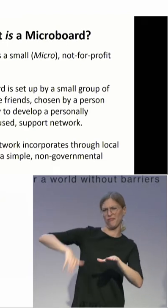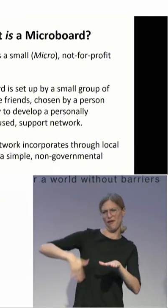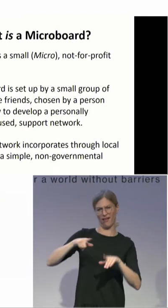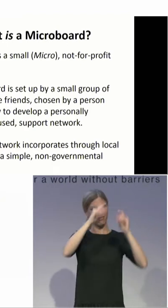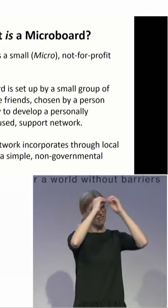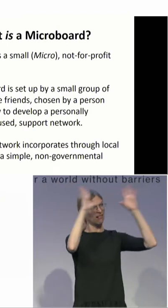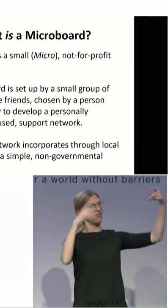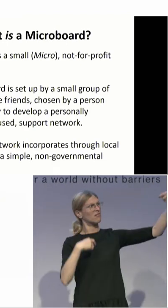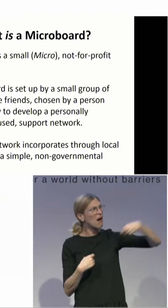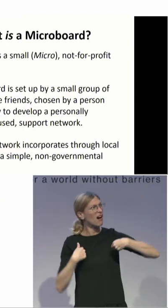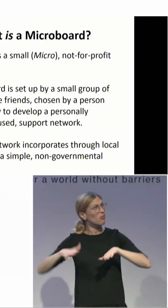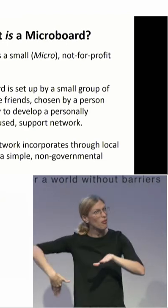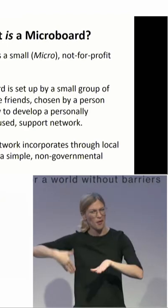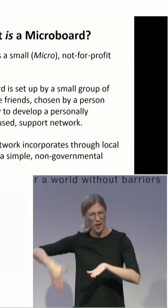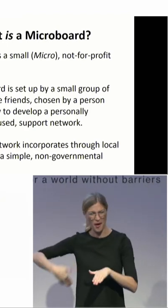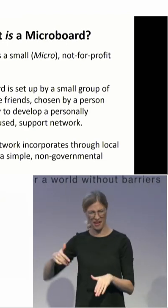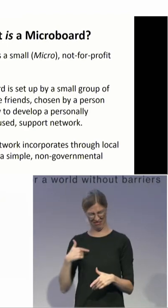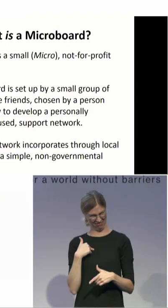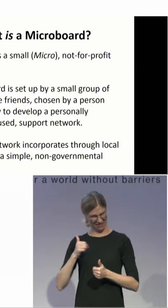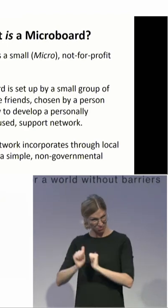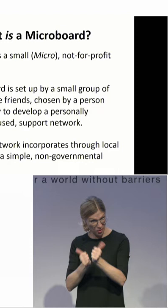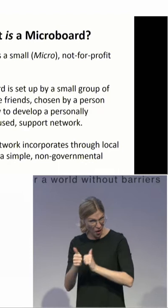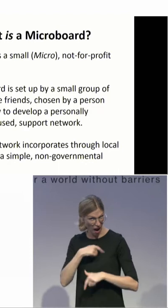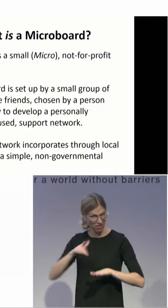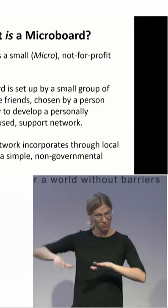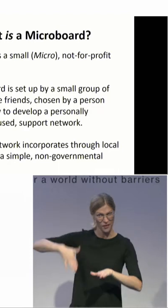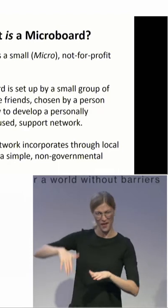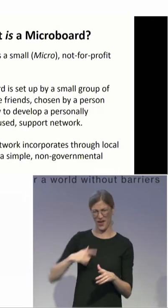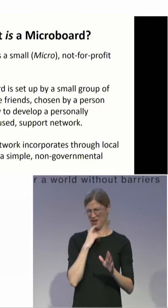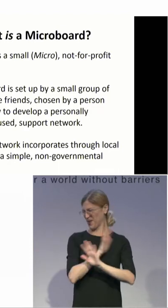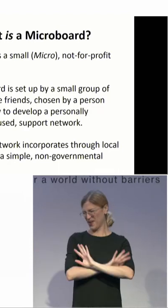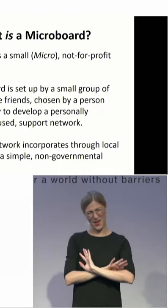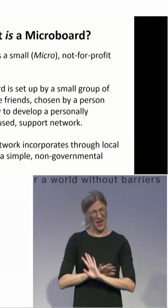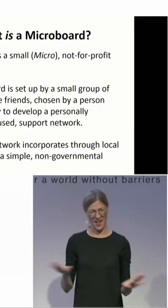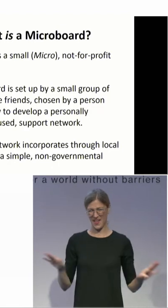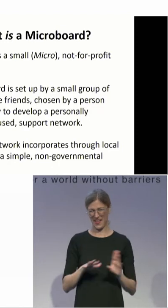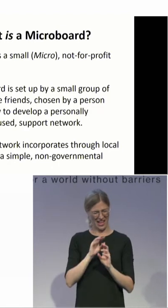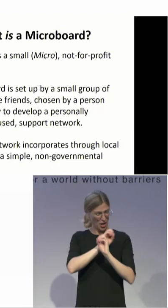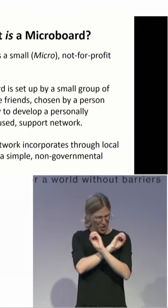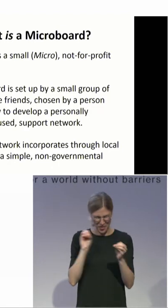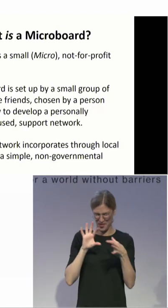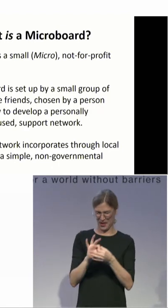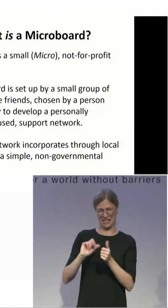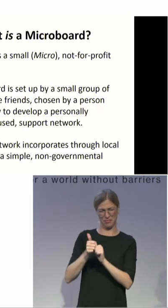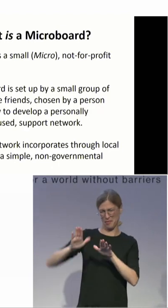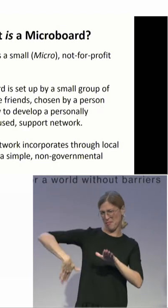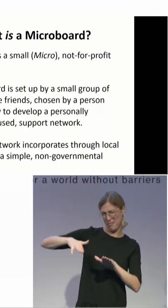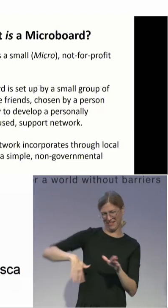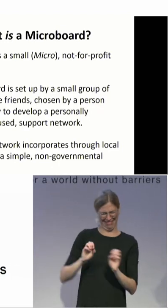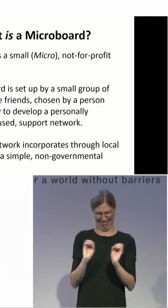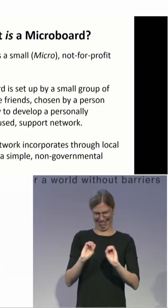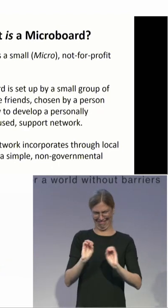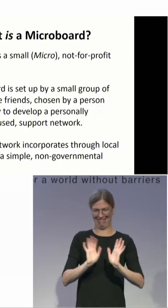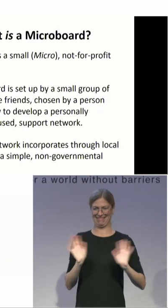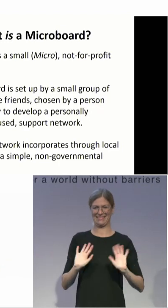providing money for a skateboard. But anyway, we have nothing to do with skateboards unless people are interested in using them that happen to have a microboard. The idea